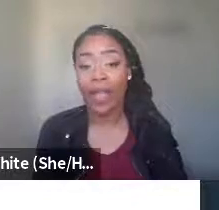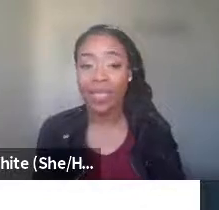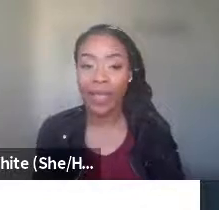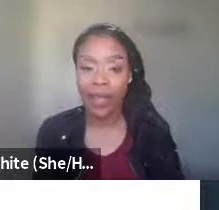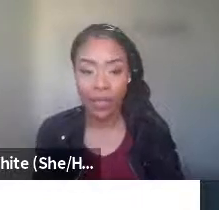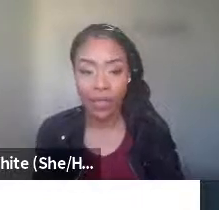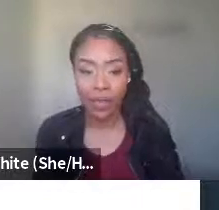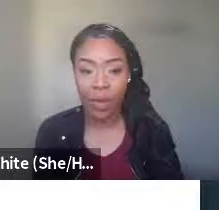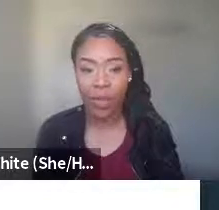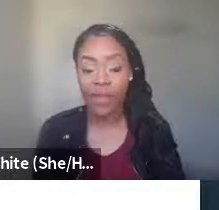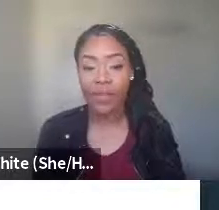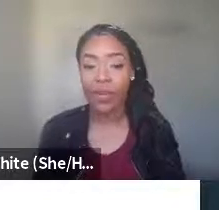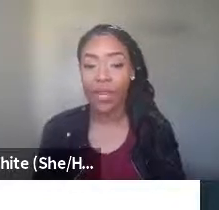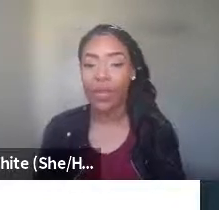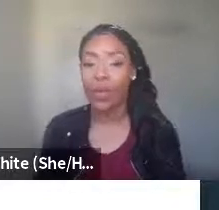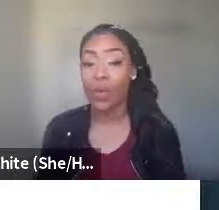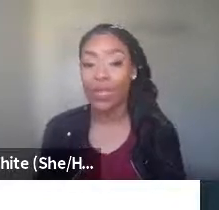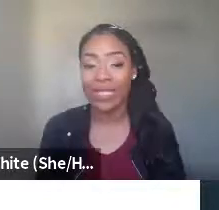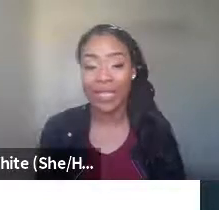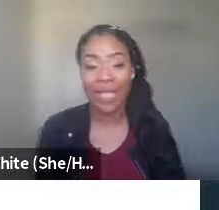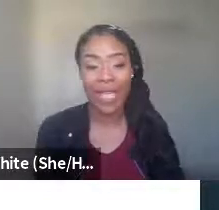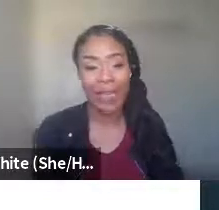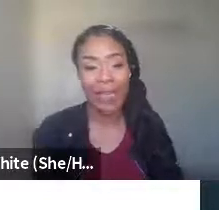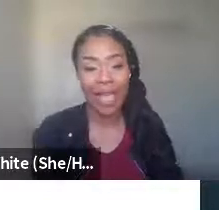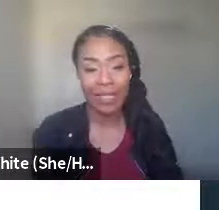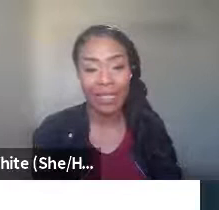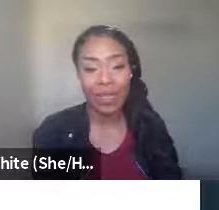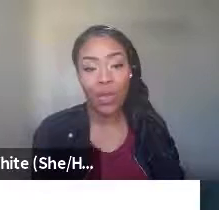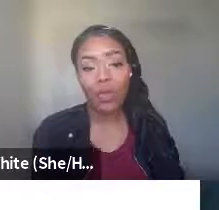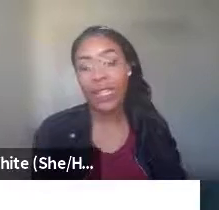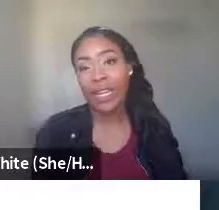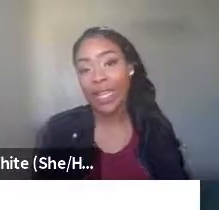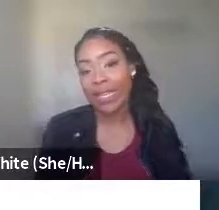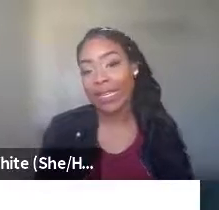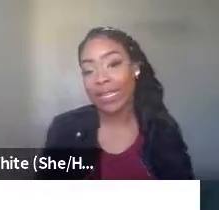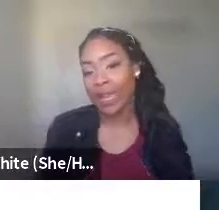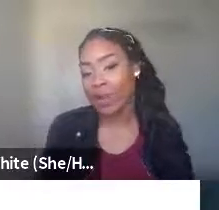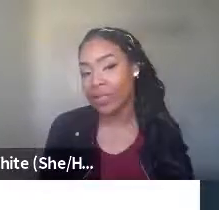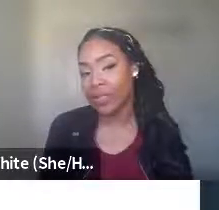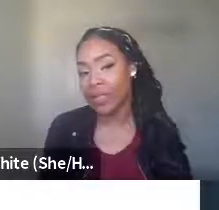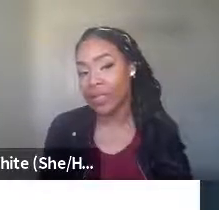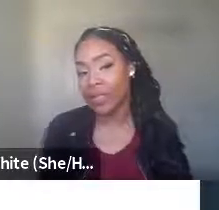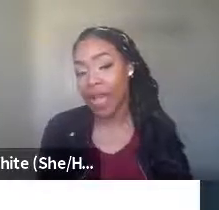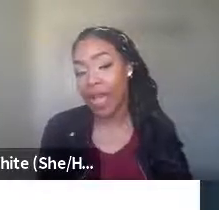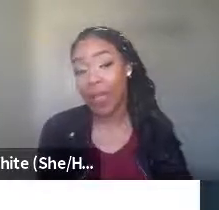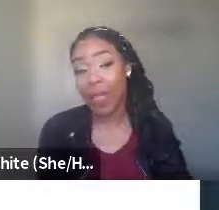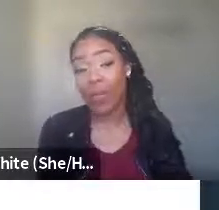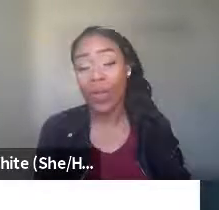have academics, academic counselors who are making that determination about who gets to be in that AP class, who is getting that ED diagnosis.